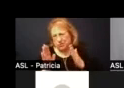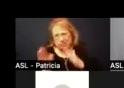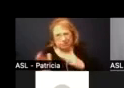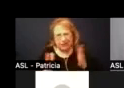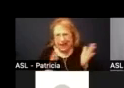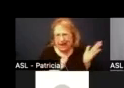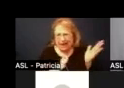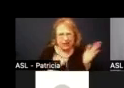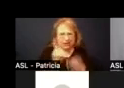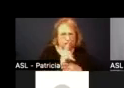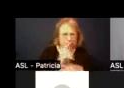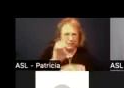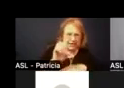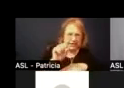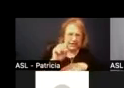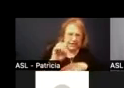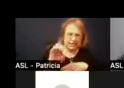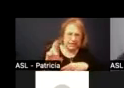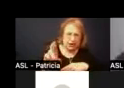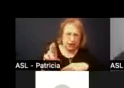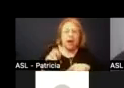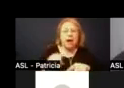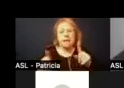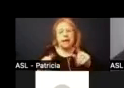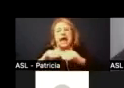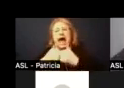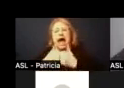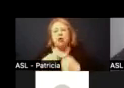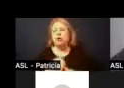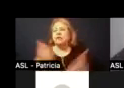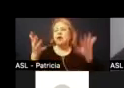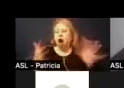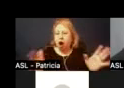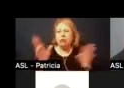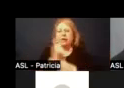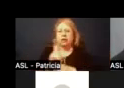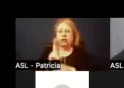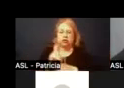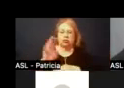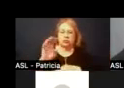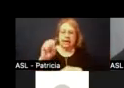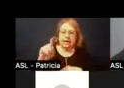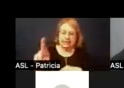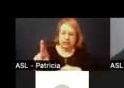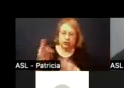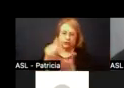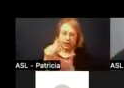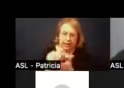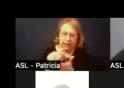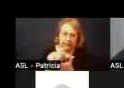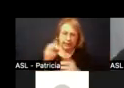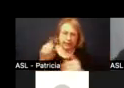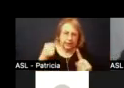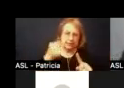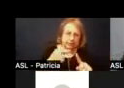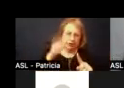the esser 3 funding but actually how we have already used the esser 3 funding specifically the federal